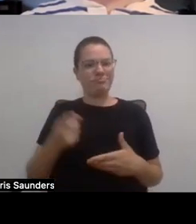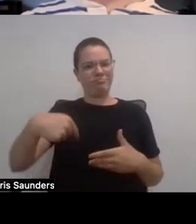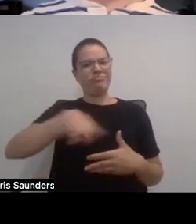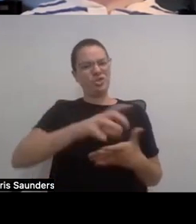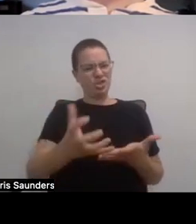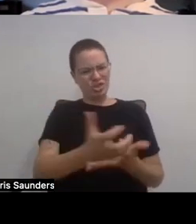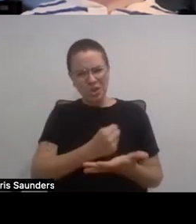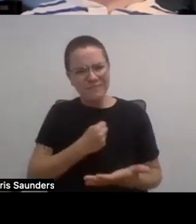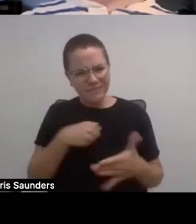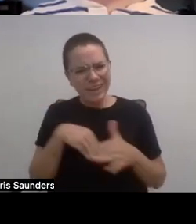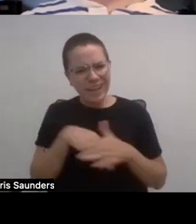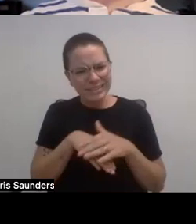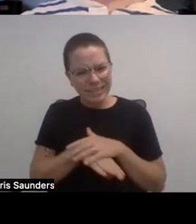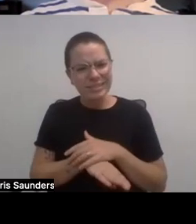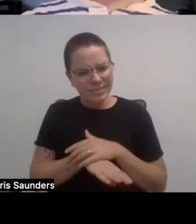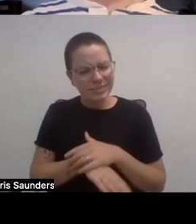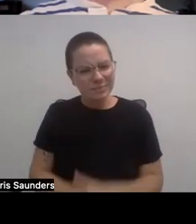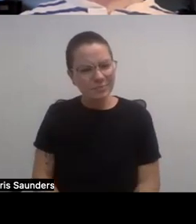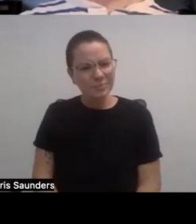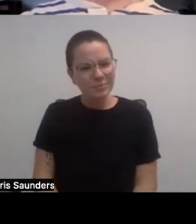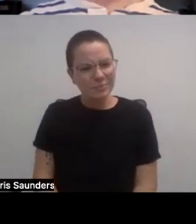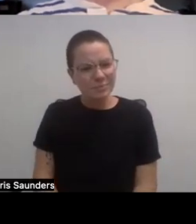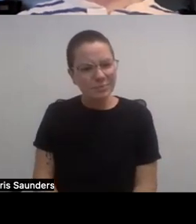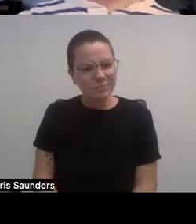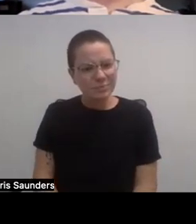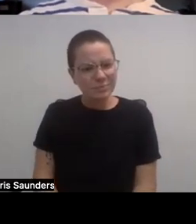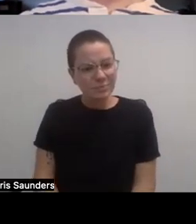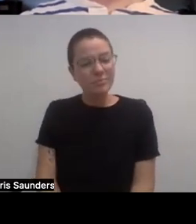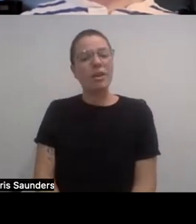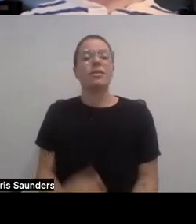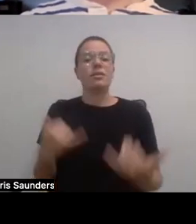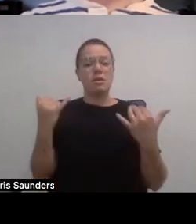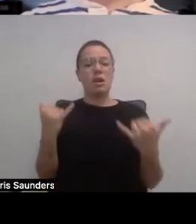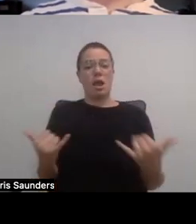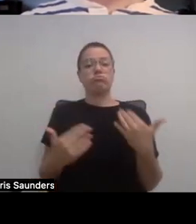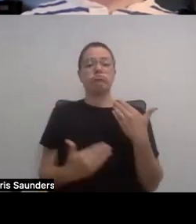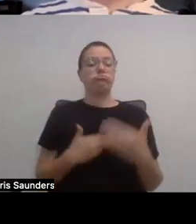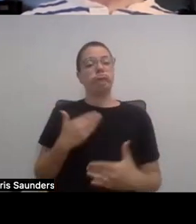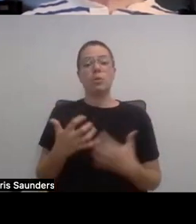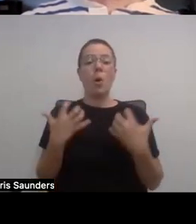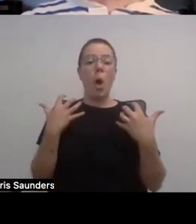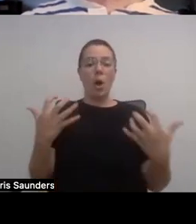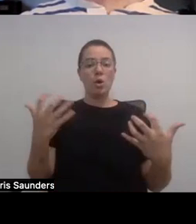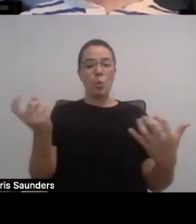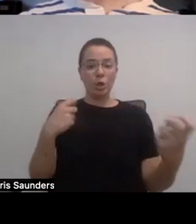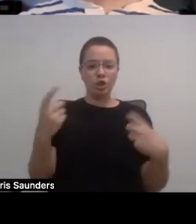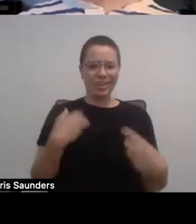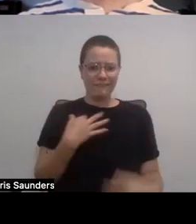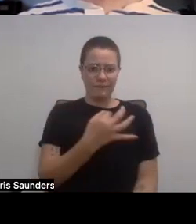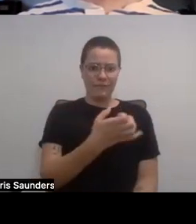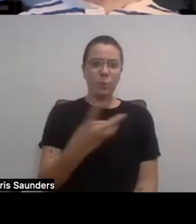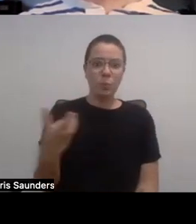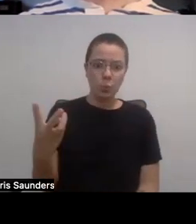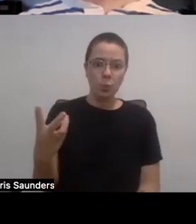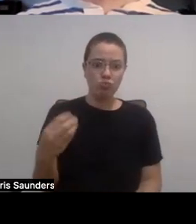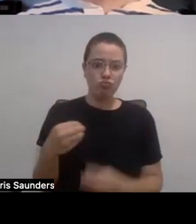People deserve those access needs. And so now moving towards our audience questions, because we do have a few audience questions.